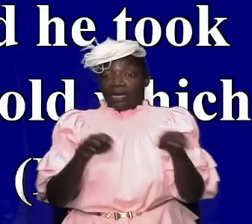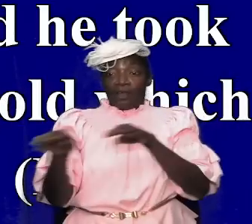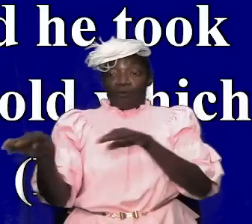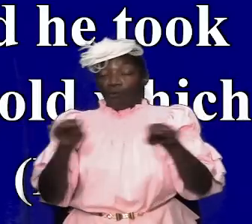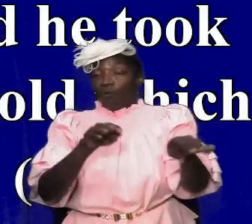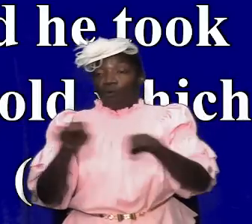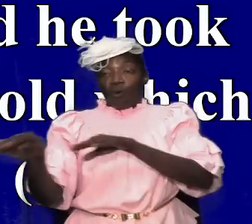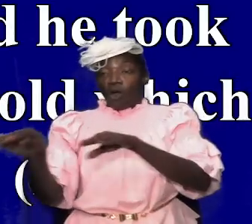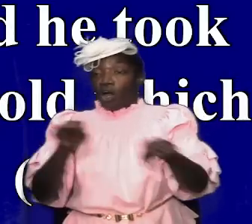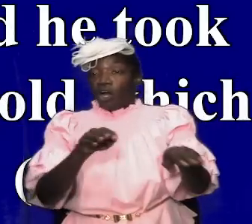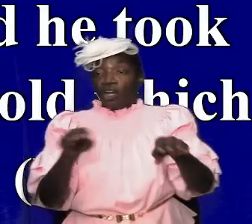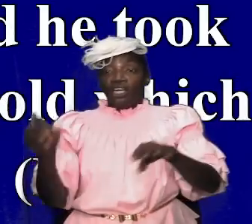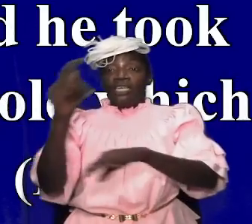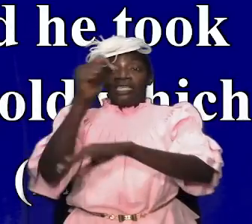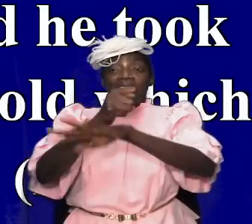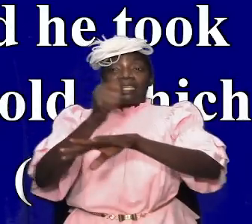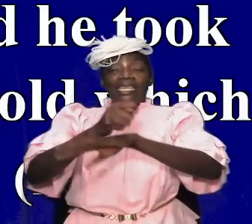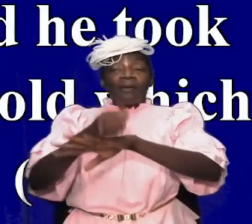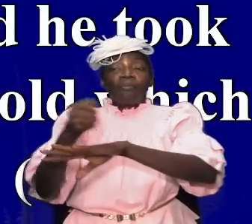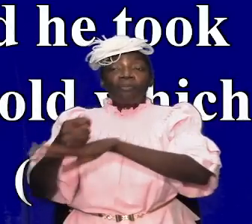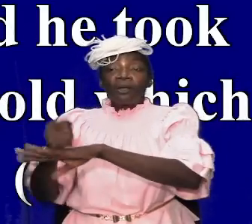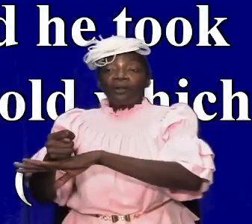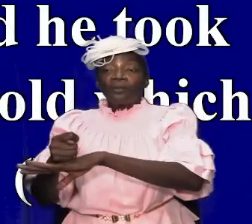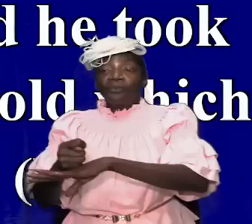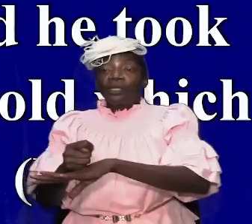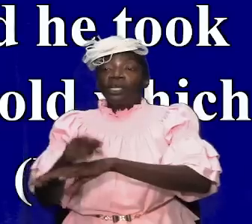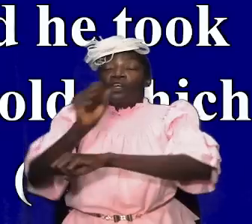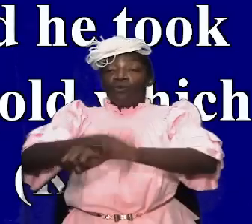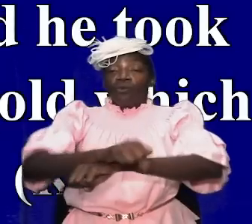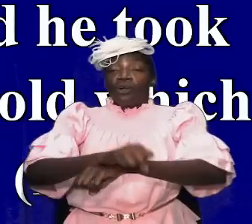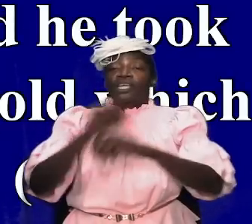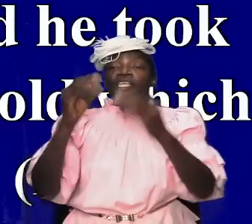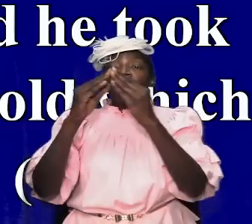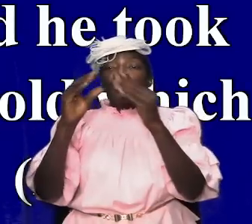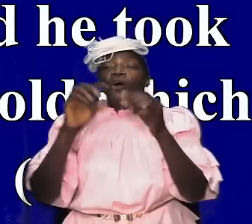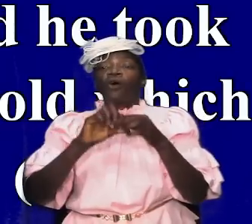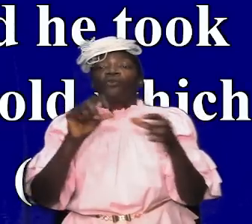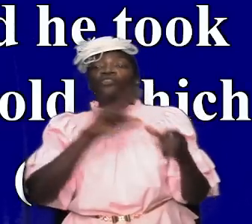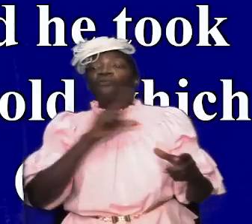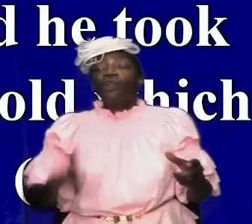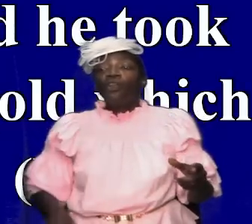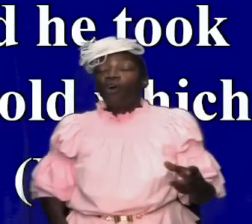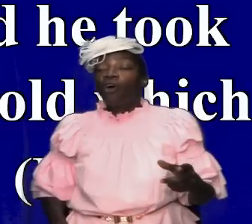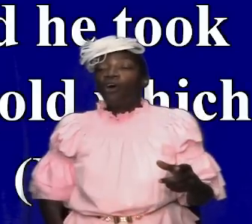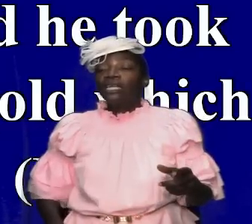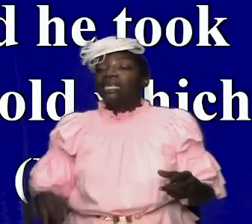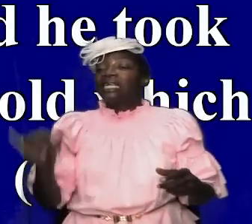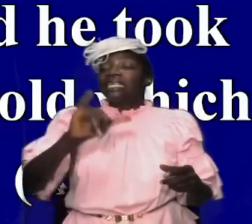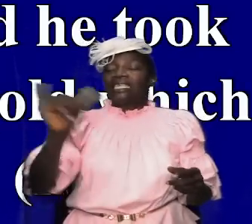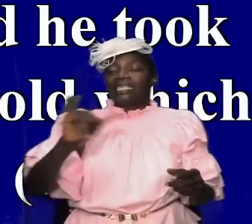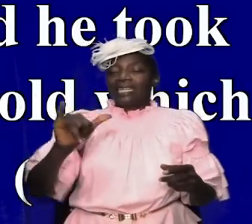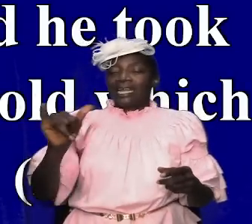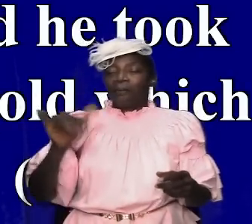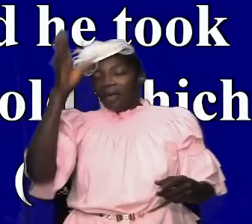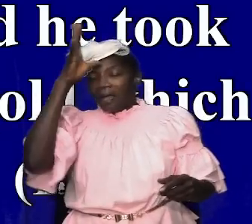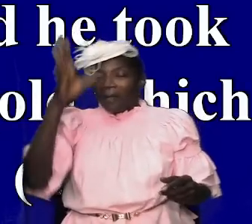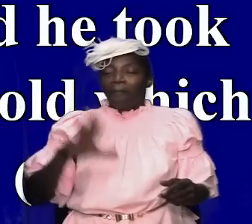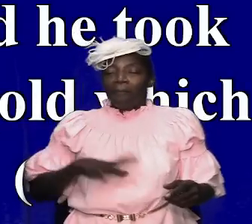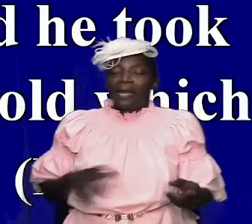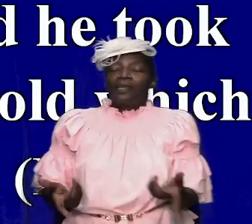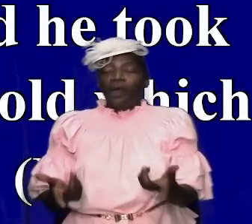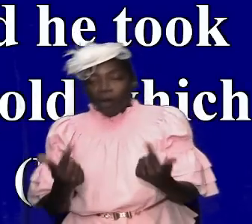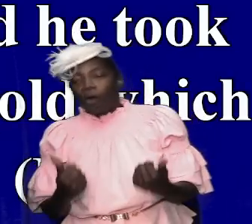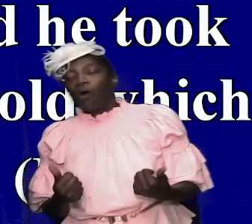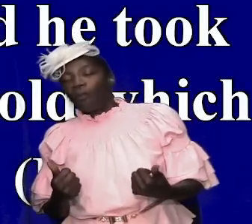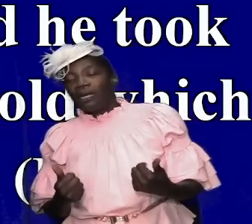offer with the priest and do what he had to do in terms of working in the house of the lord of course the same guards would have been coming